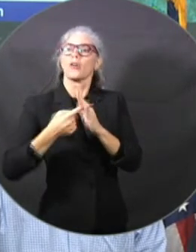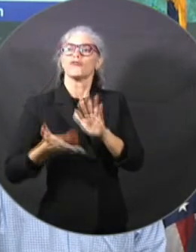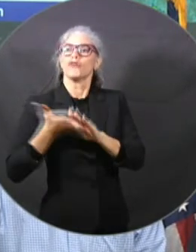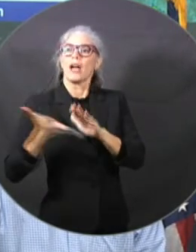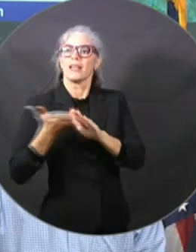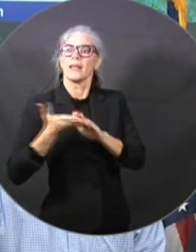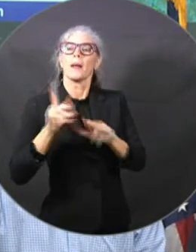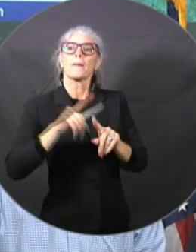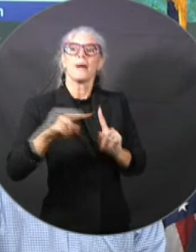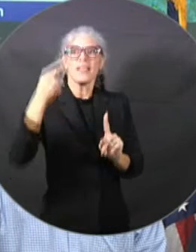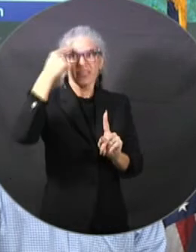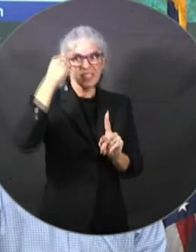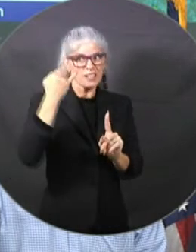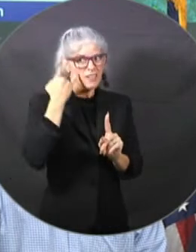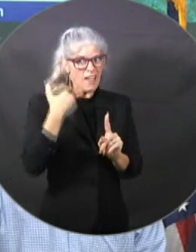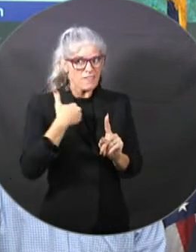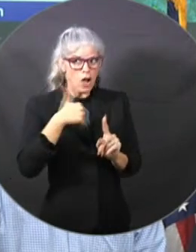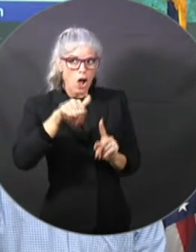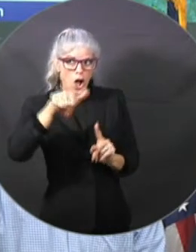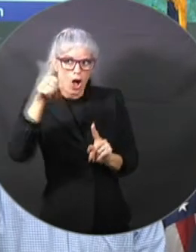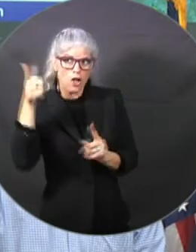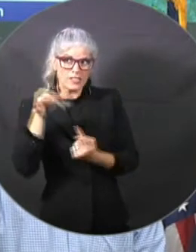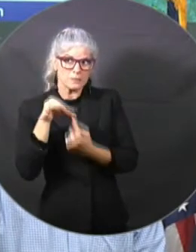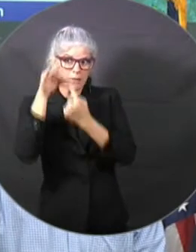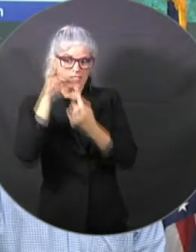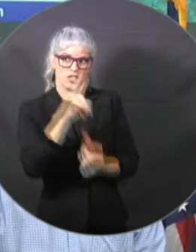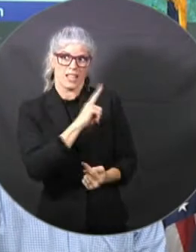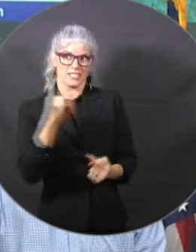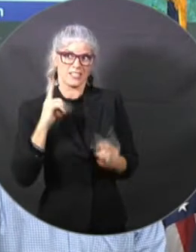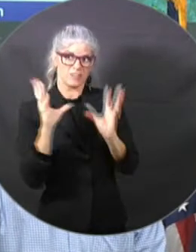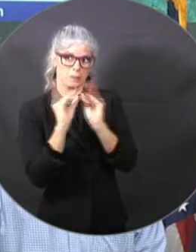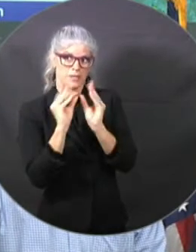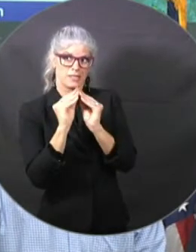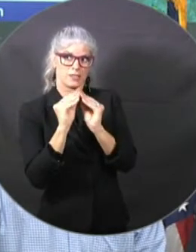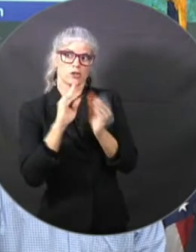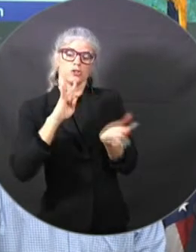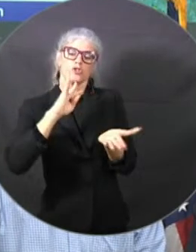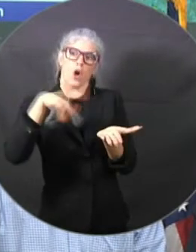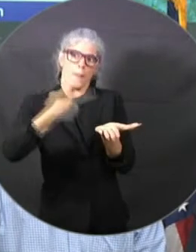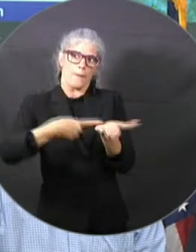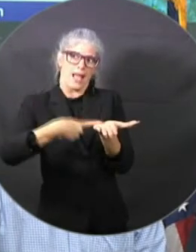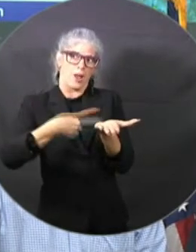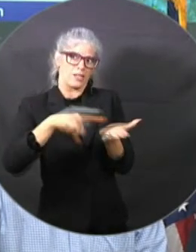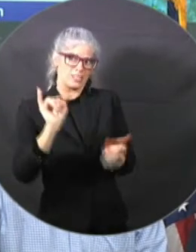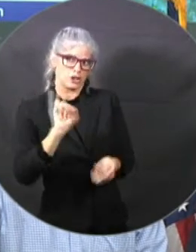special session on further insurance reforms? Well, look, I think we've got to get through this.